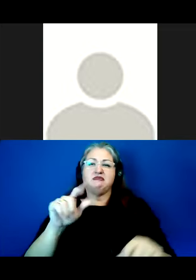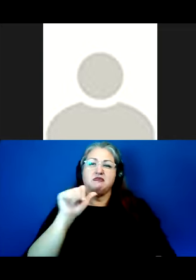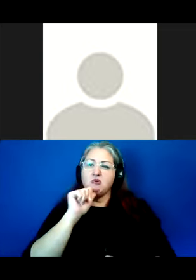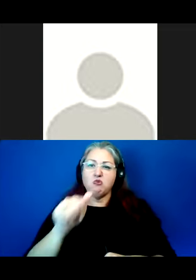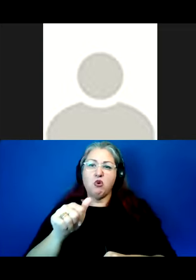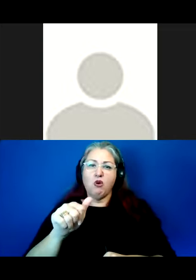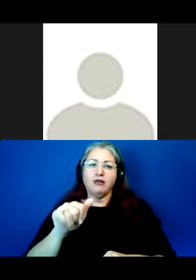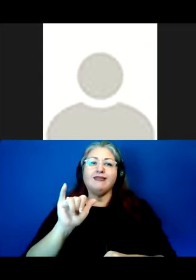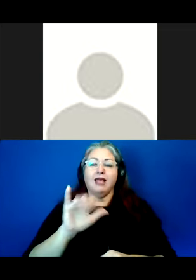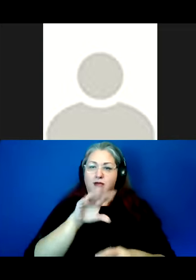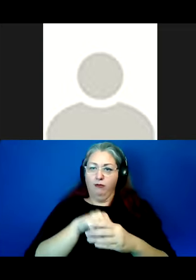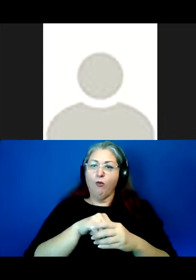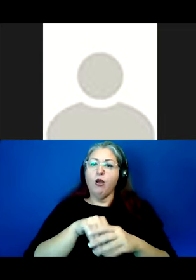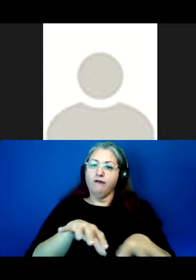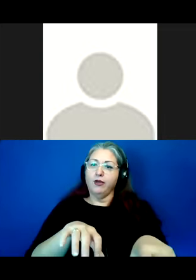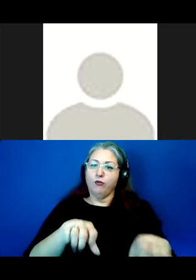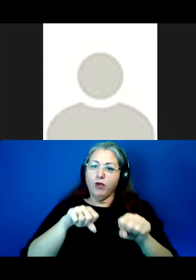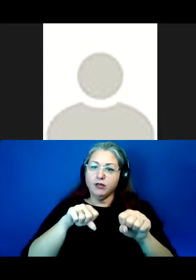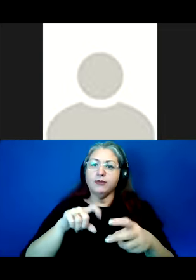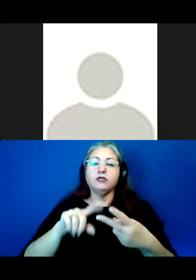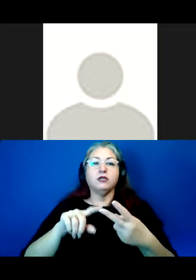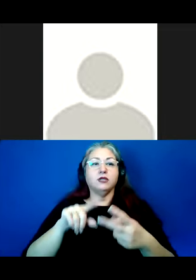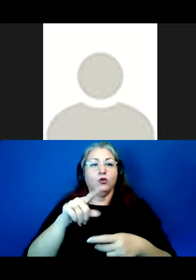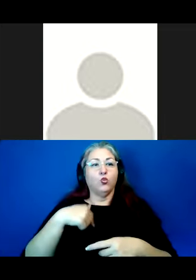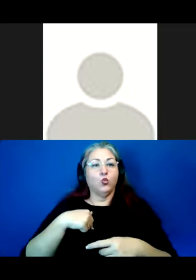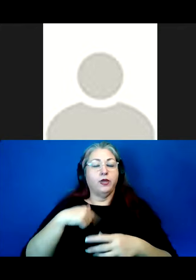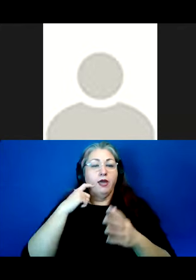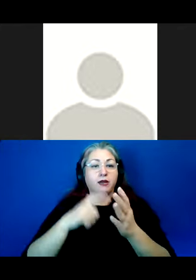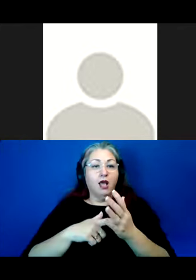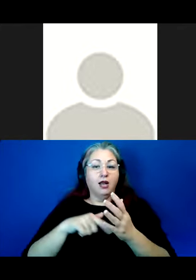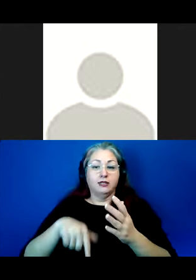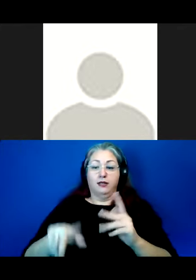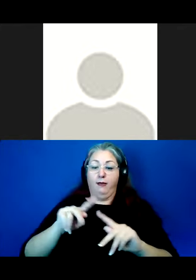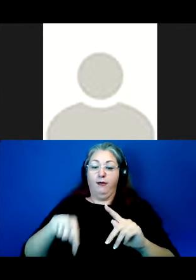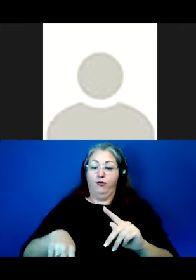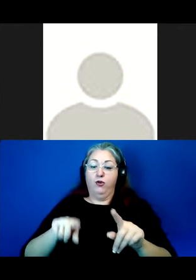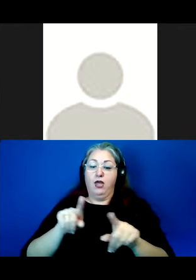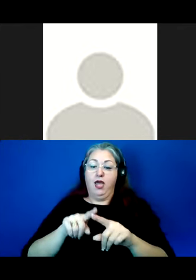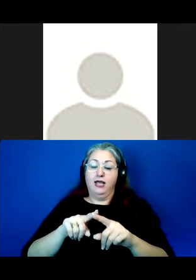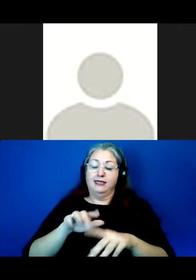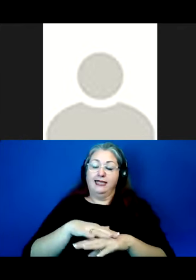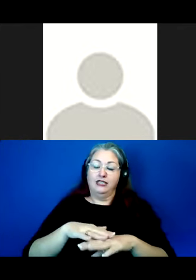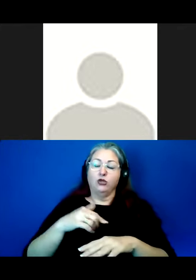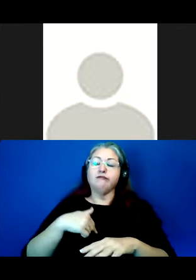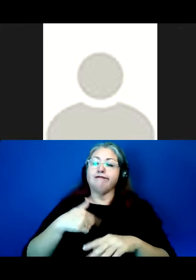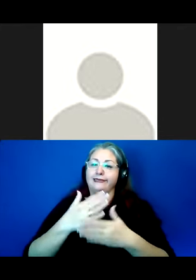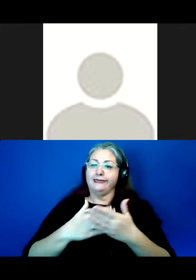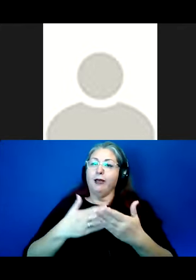be successful is part of reclamation. Acknowledging that we who are members of indigenous communities sometimes also hold beliefs